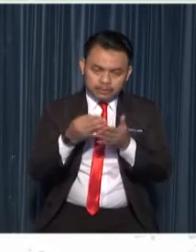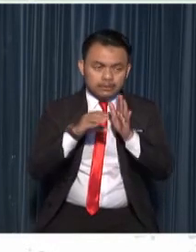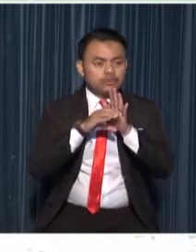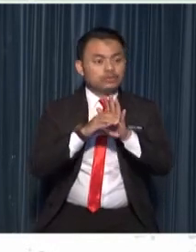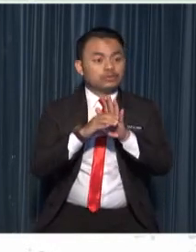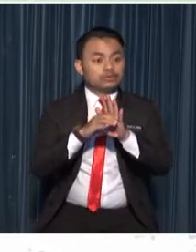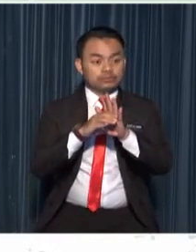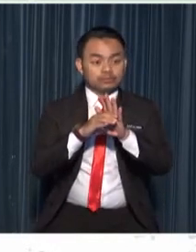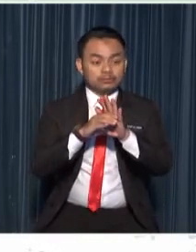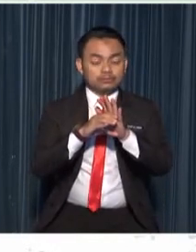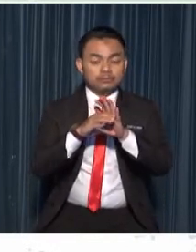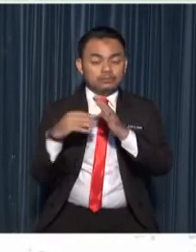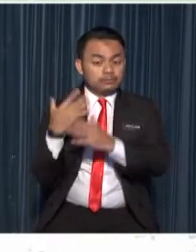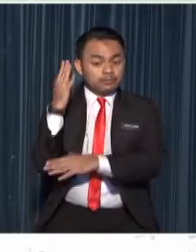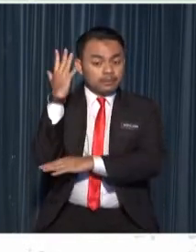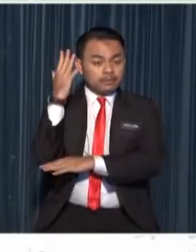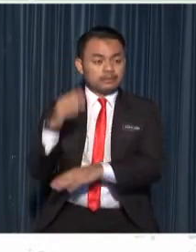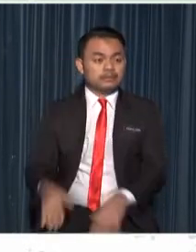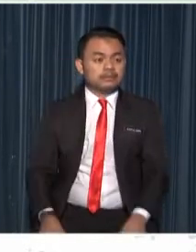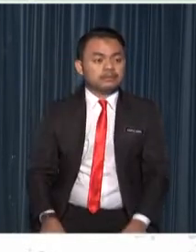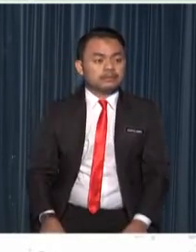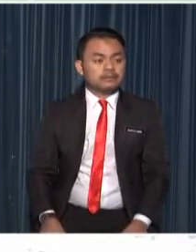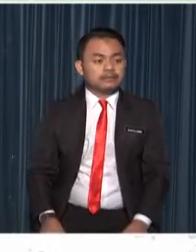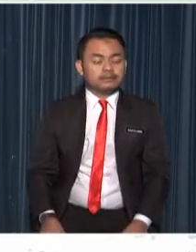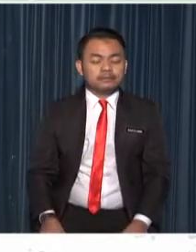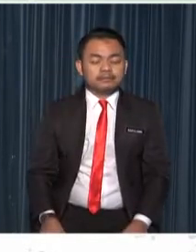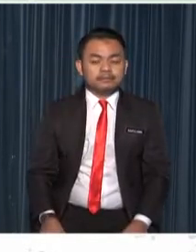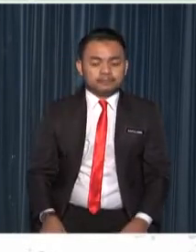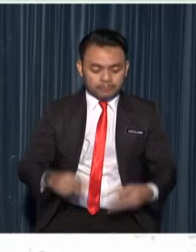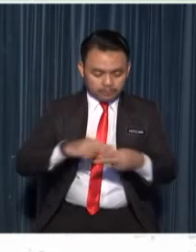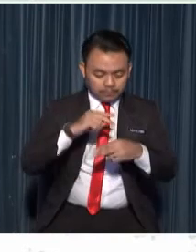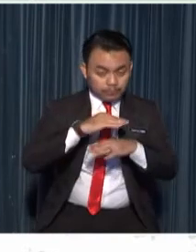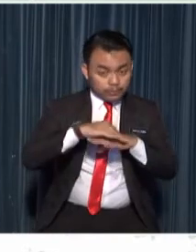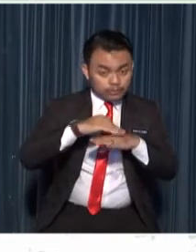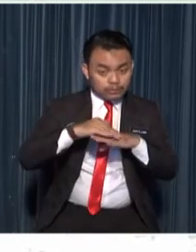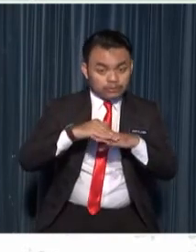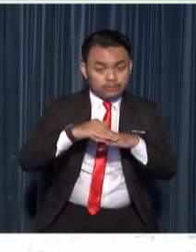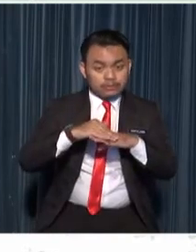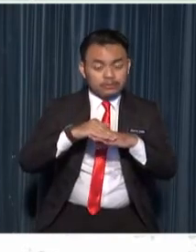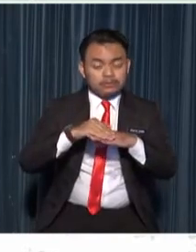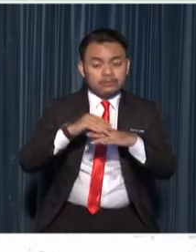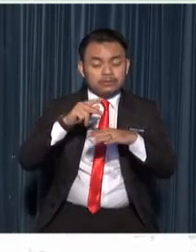of plants that reproduce through suckers